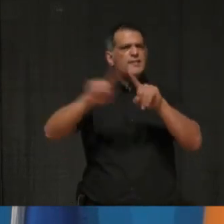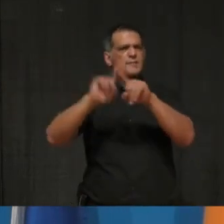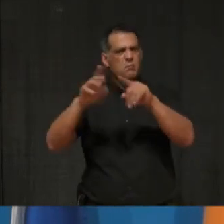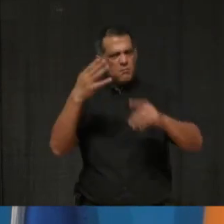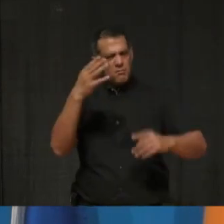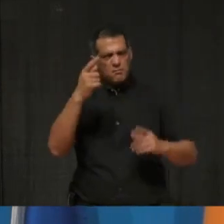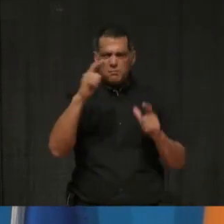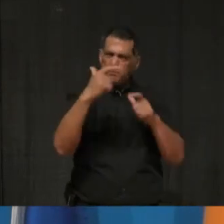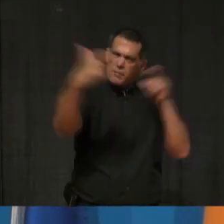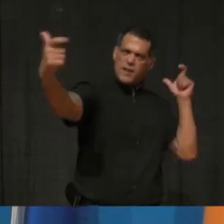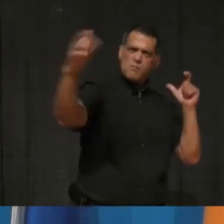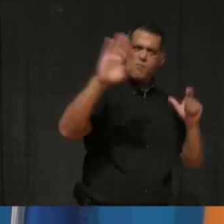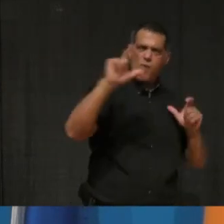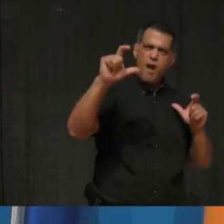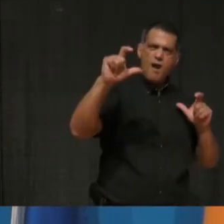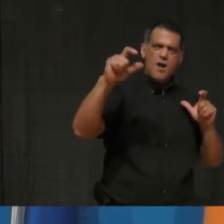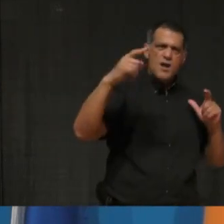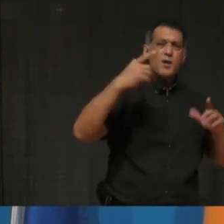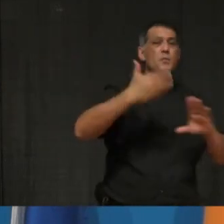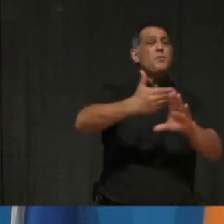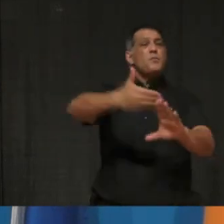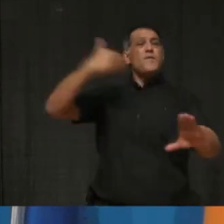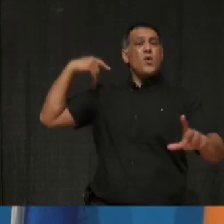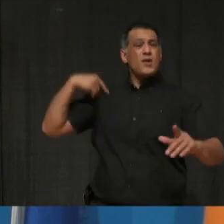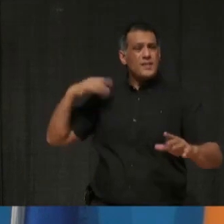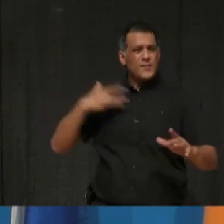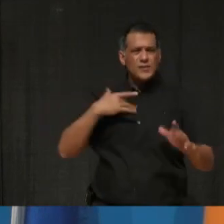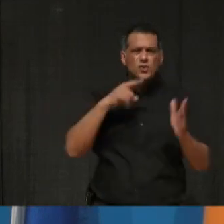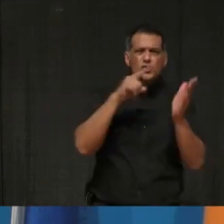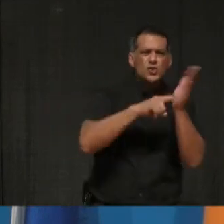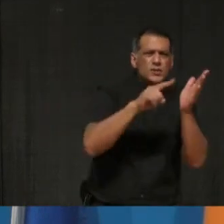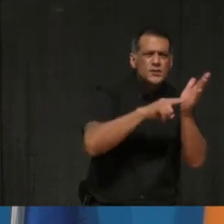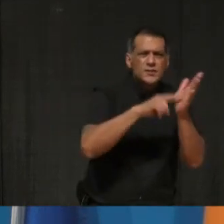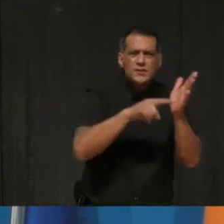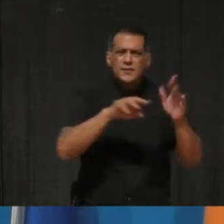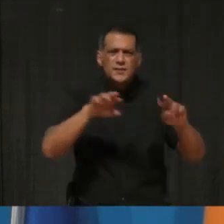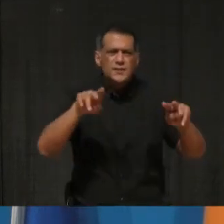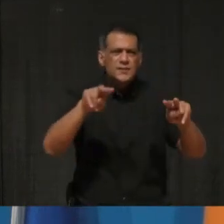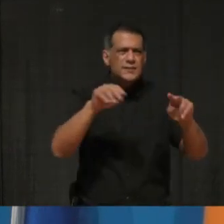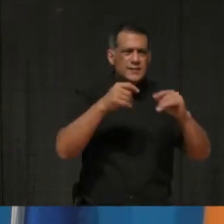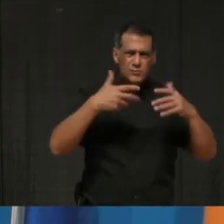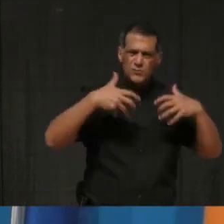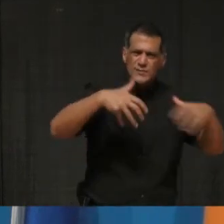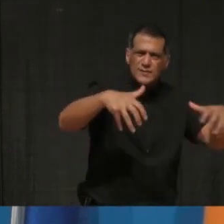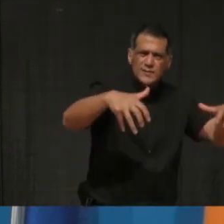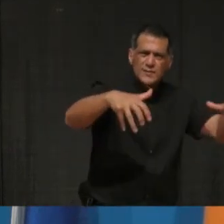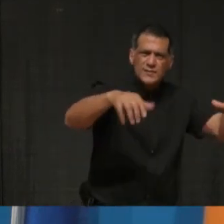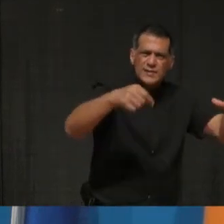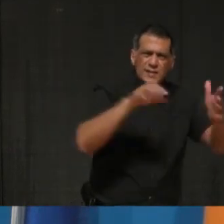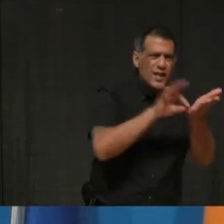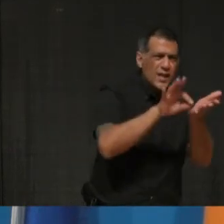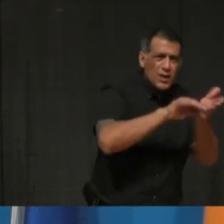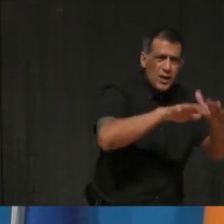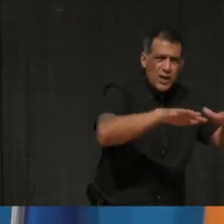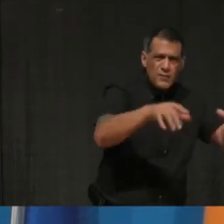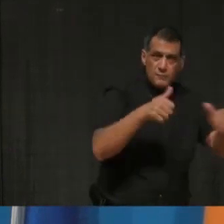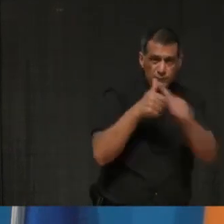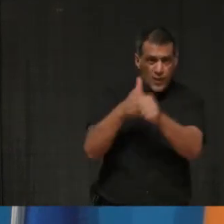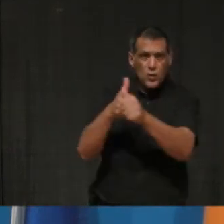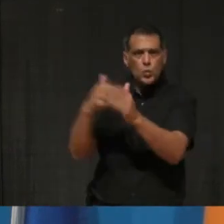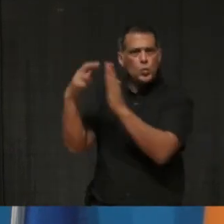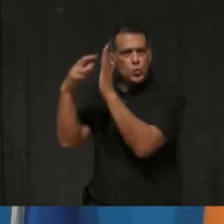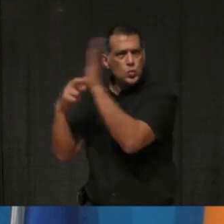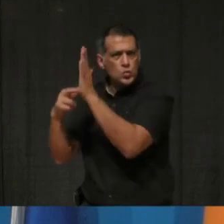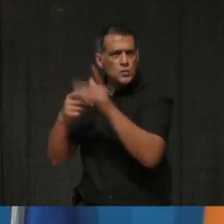actually gone out and done an audit on capacity limitations based on the new regulations to confirm exactly how many,